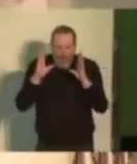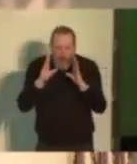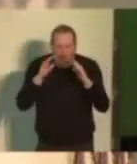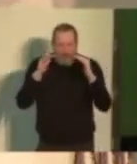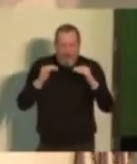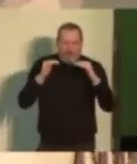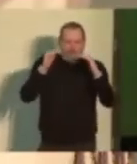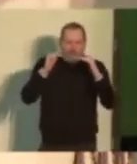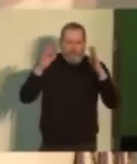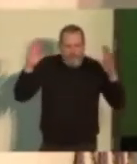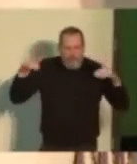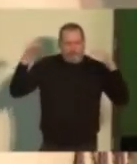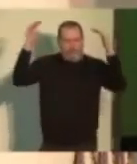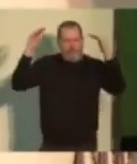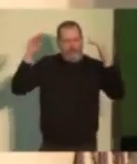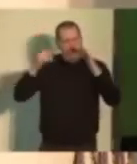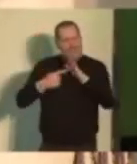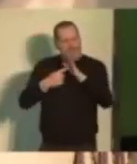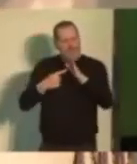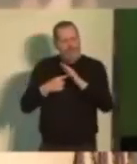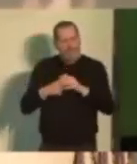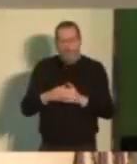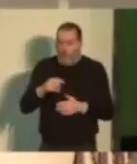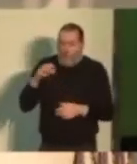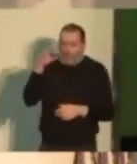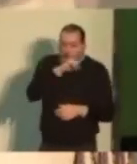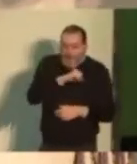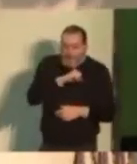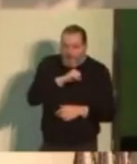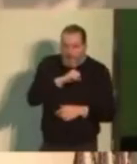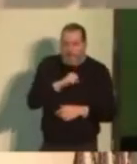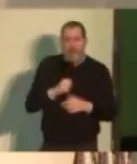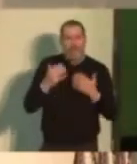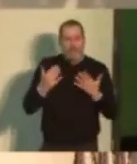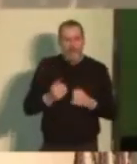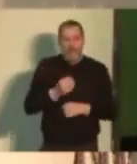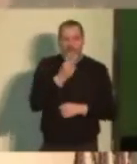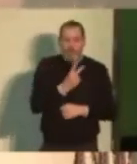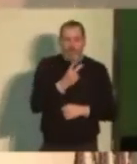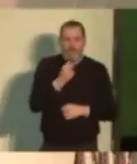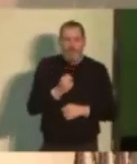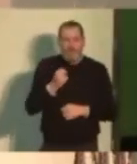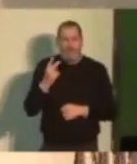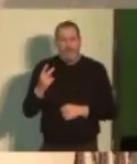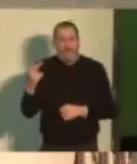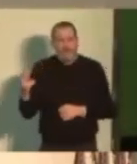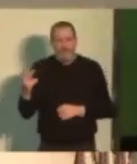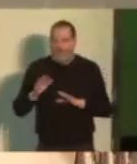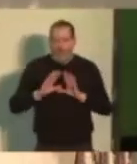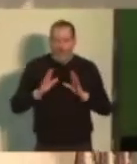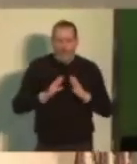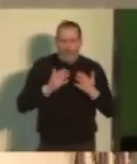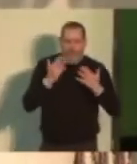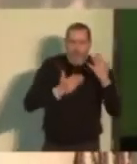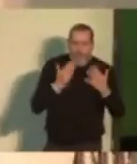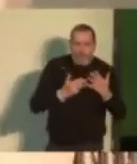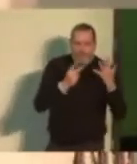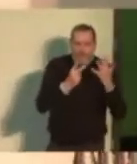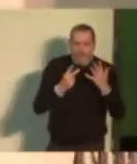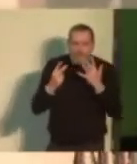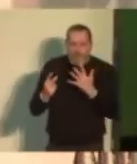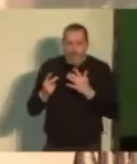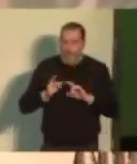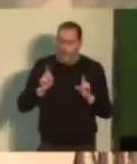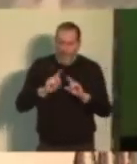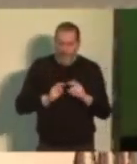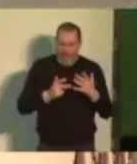Please remember, this is the year 2022. This is not 1922, it's not 1822. We